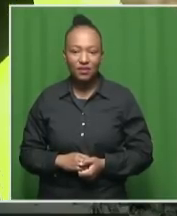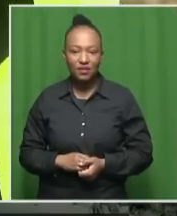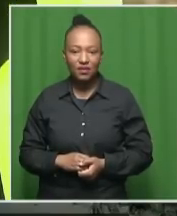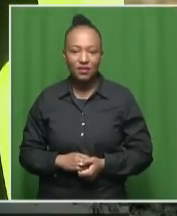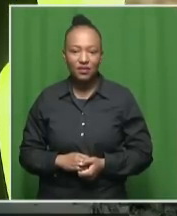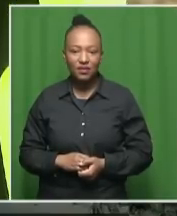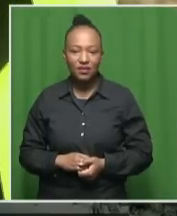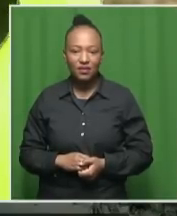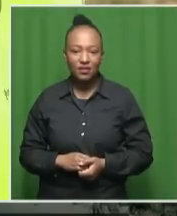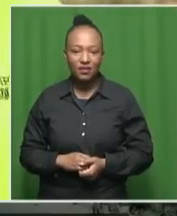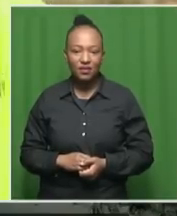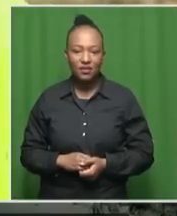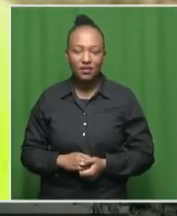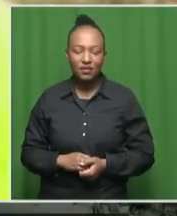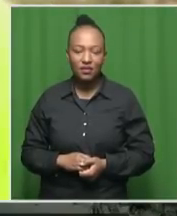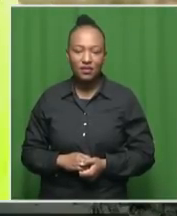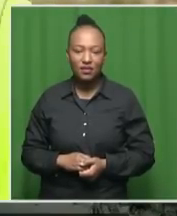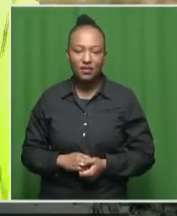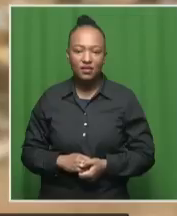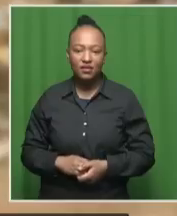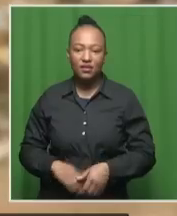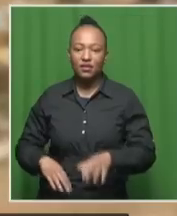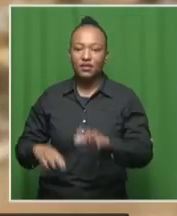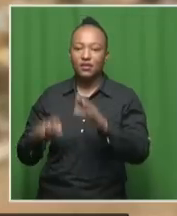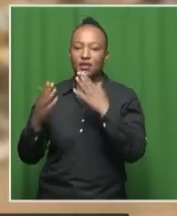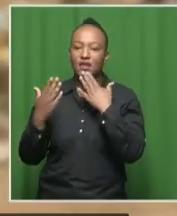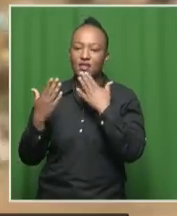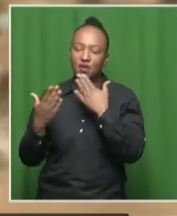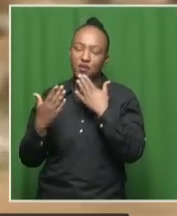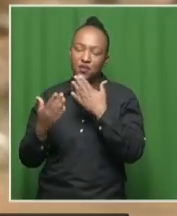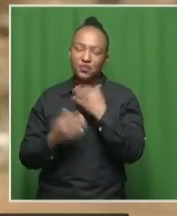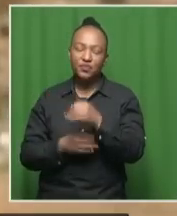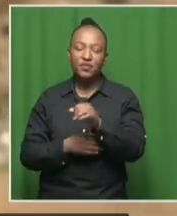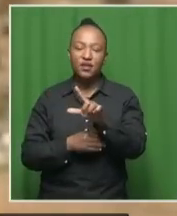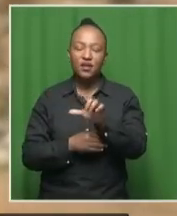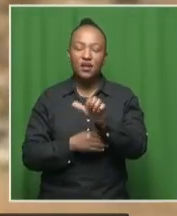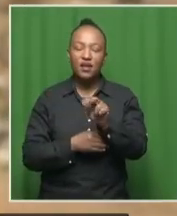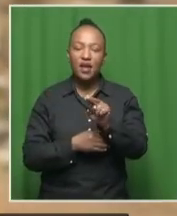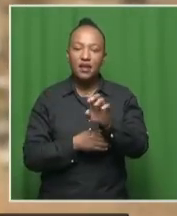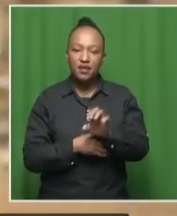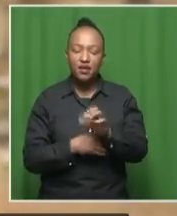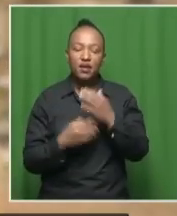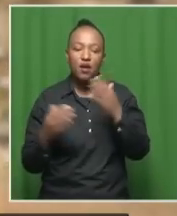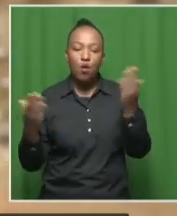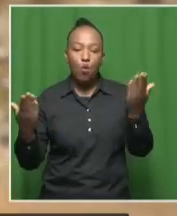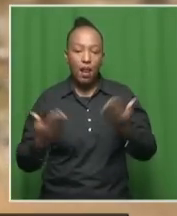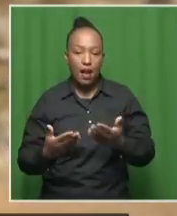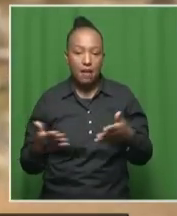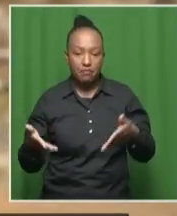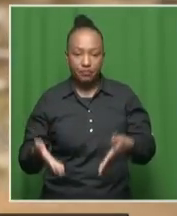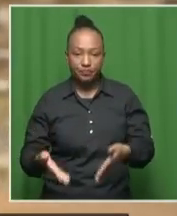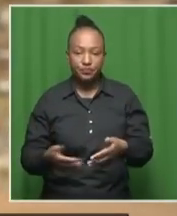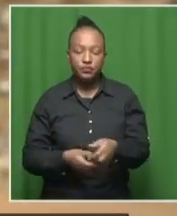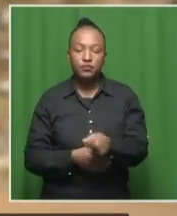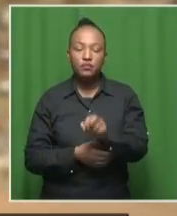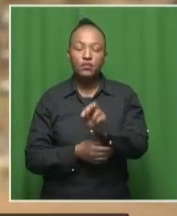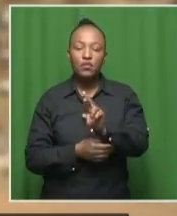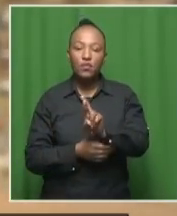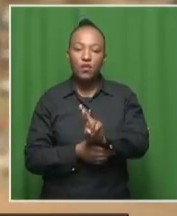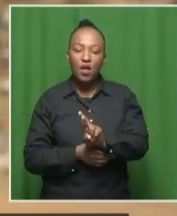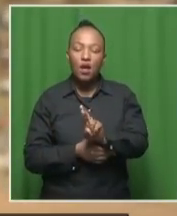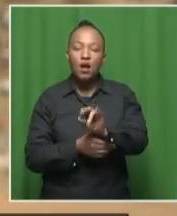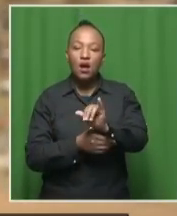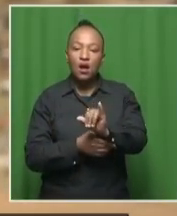And thank you so much, Leanne. Welcome back to River Lee. And as I said earlier, it is very tense out here and